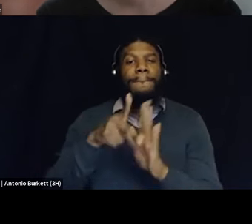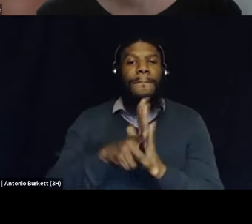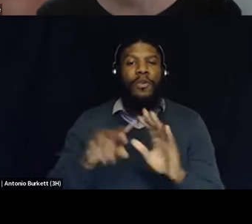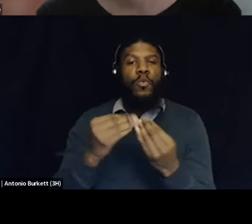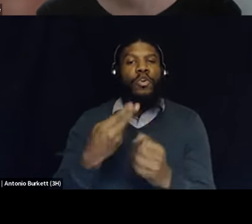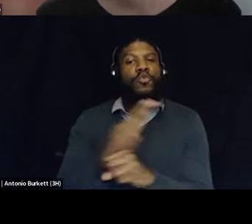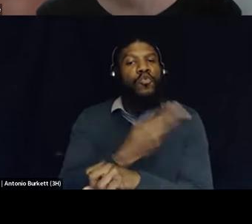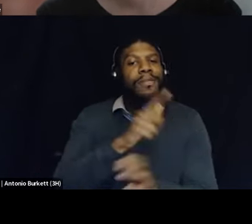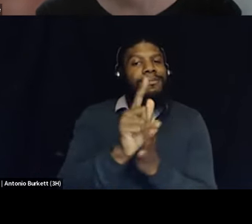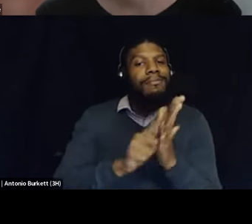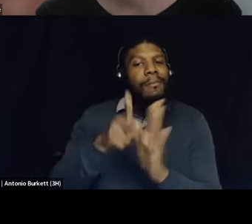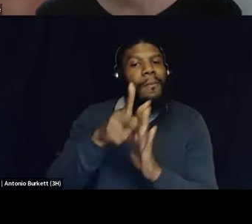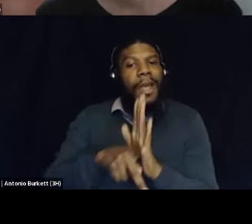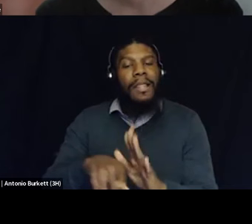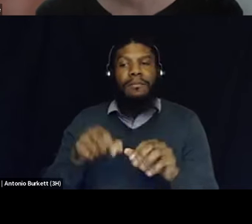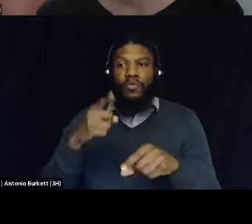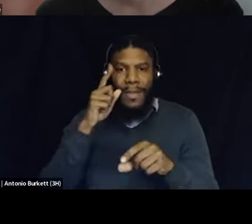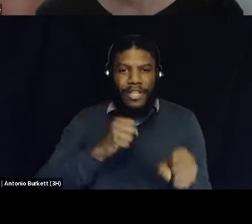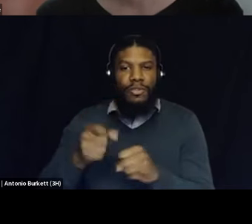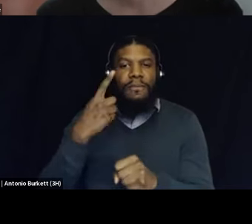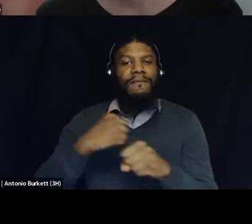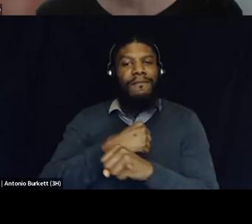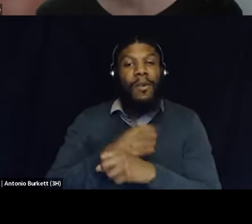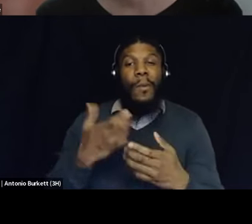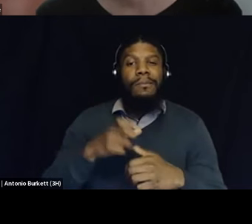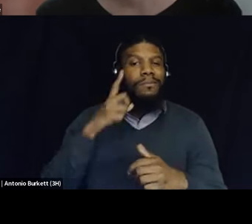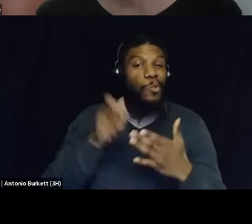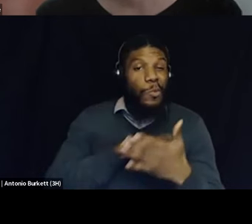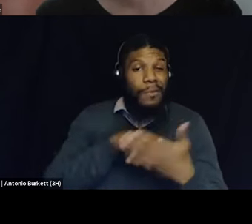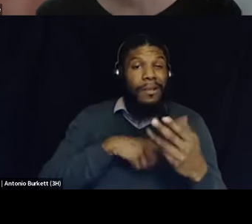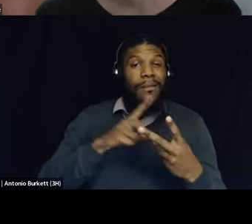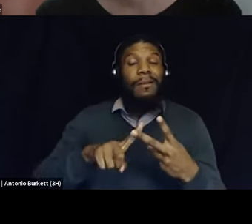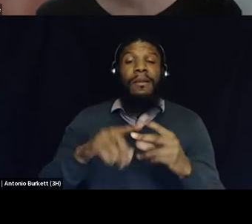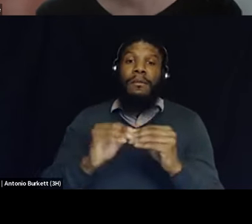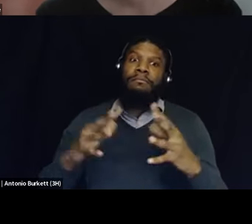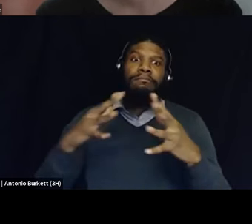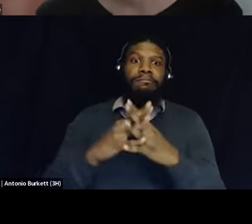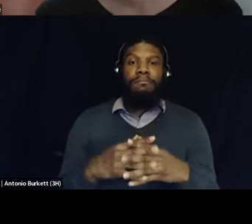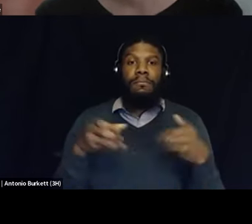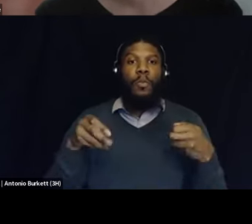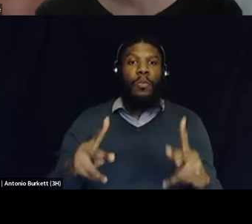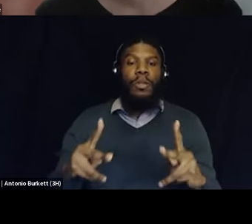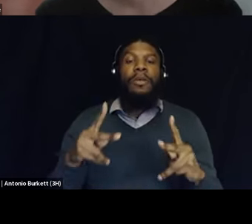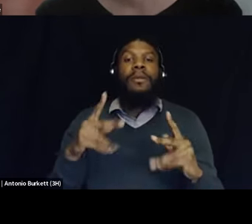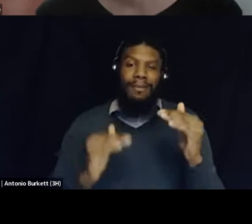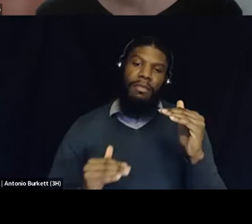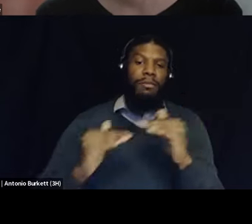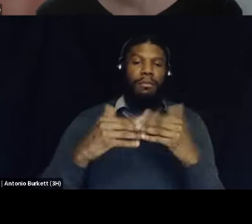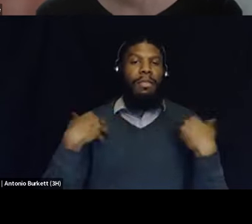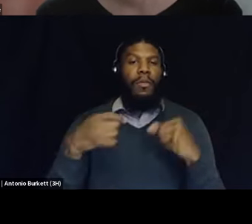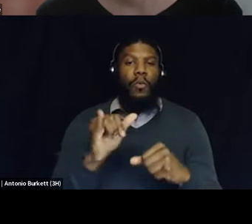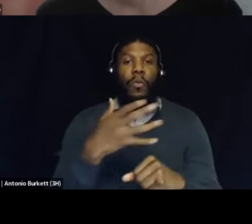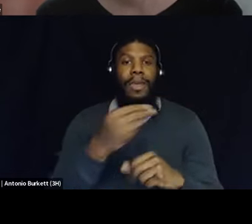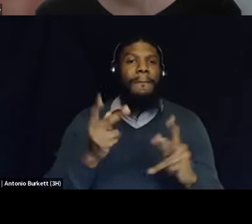and policy strategies to fight discrimination, build health equity, and restore opportunity for people with arrest and conviction records,